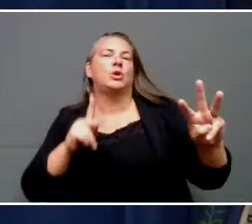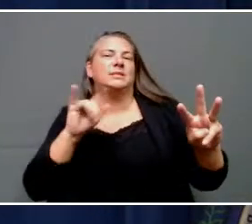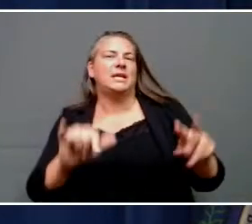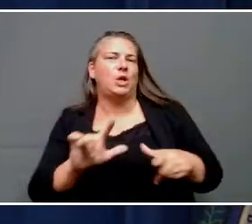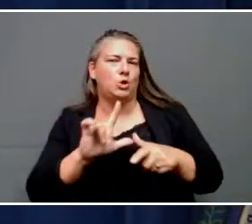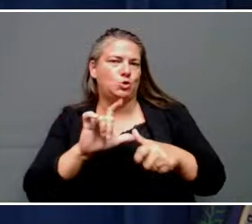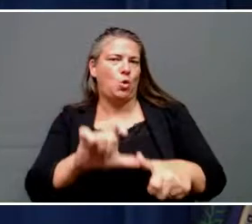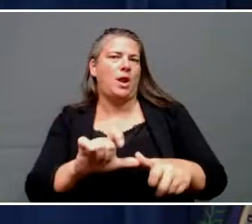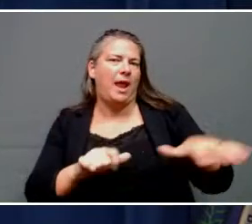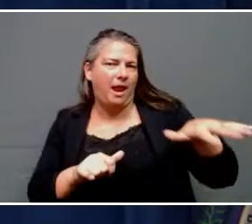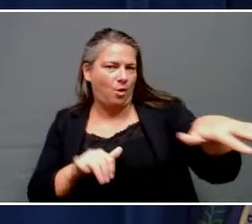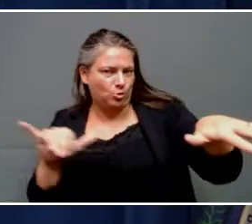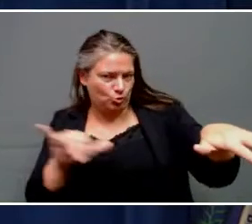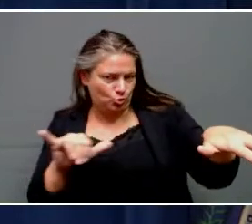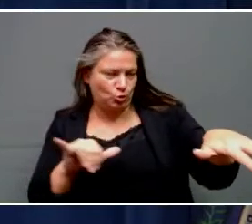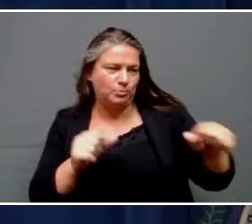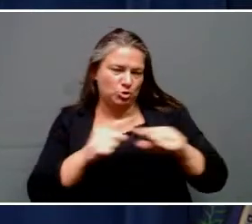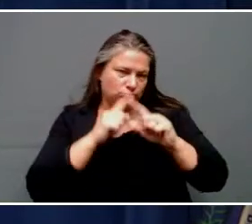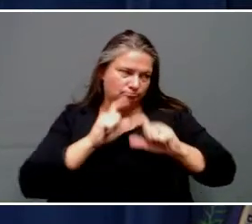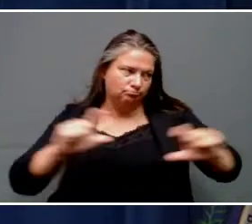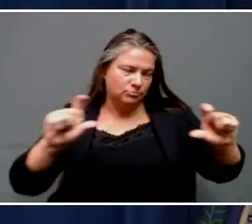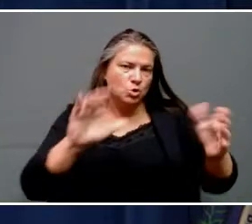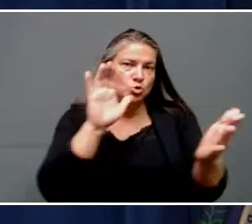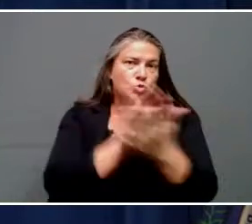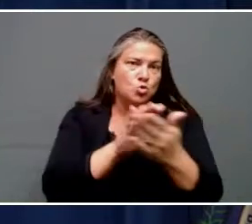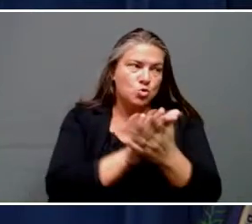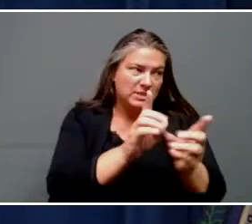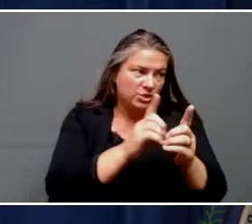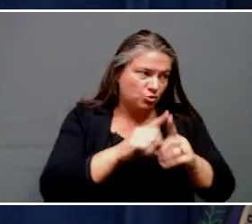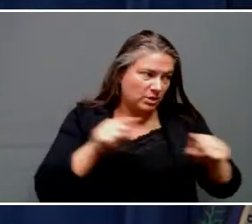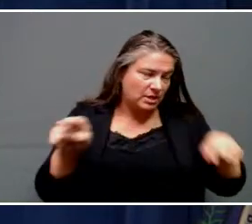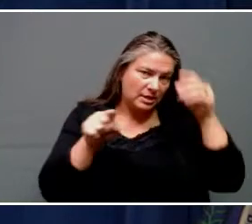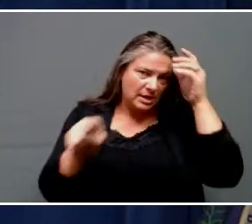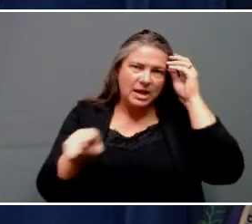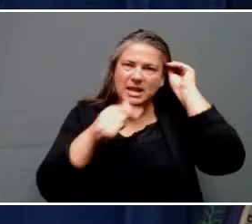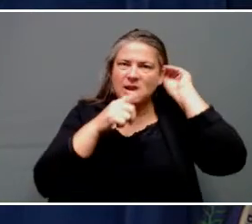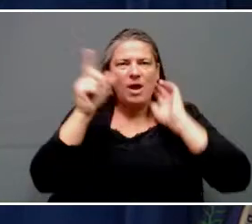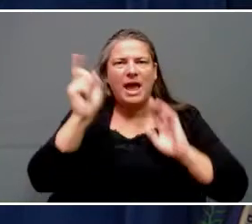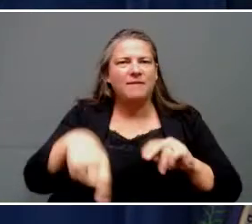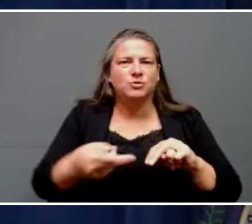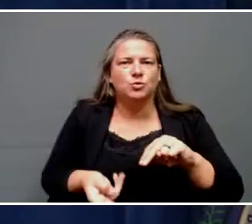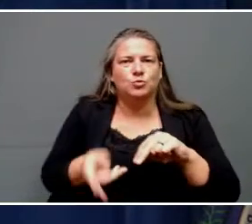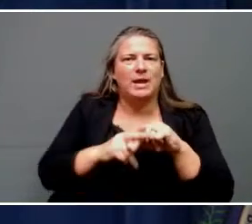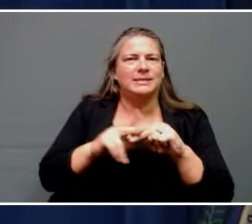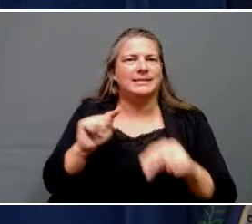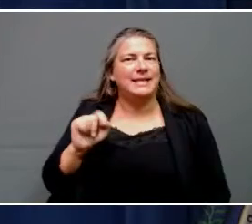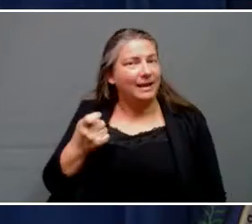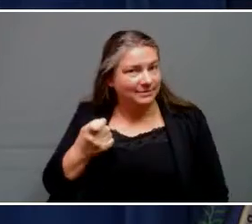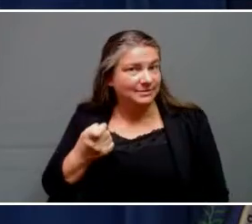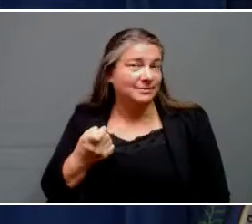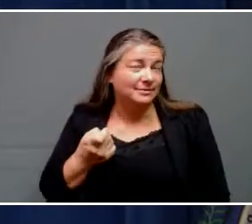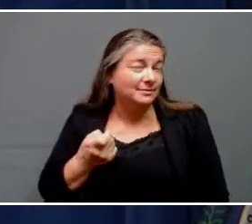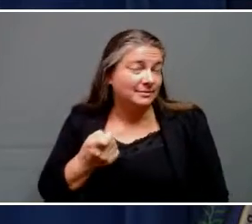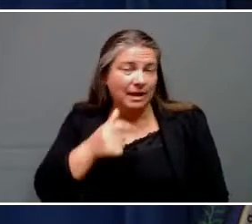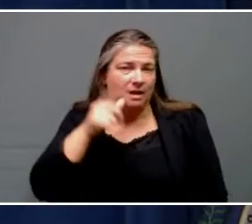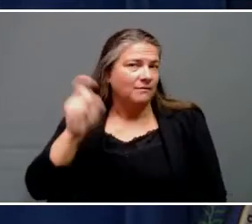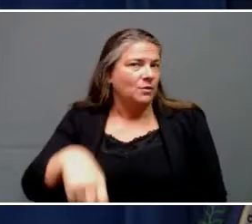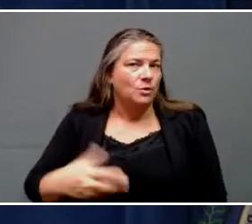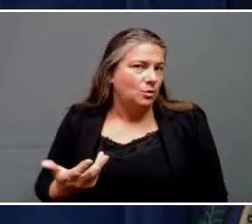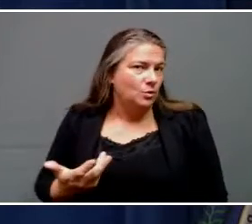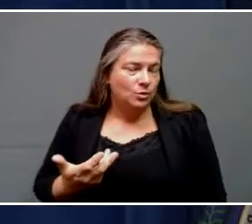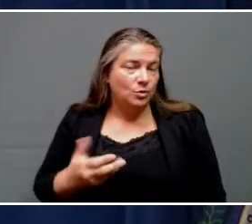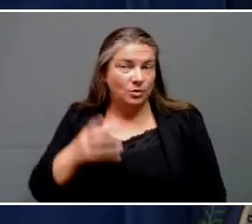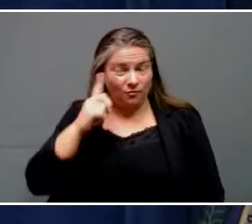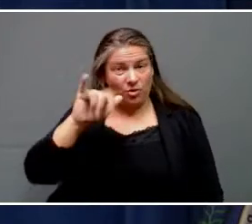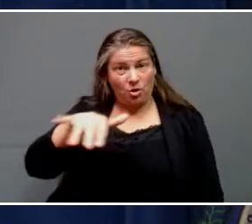areas to ensure those school districts aren't going to have to potentially raise tax rates in their localities